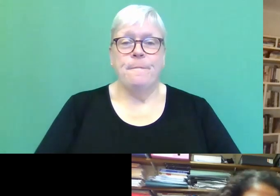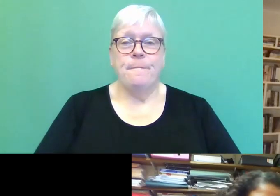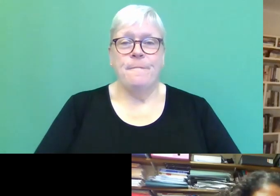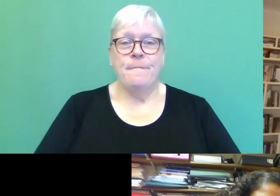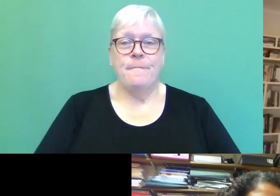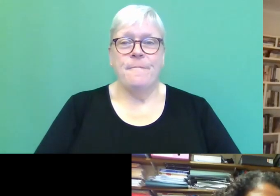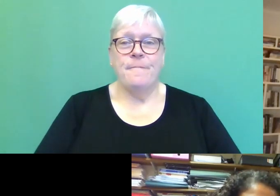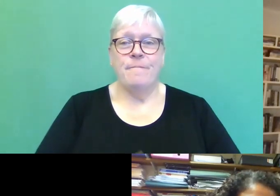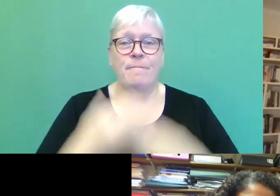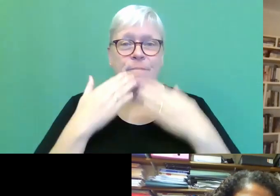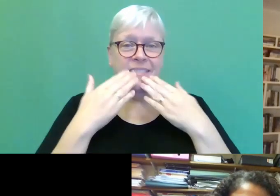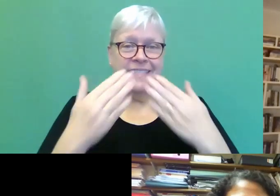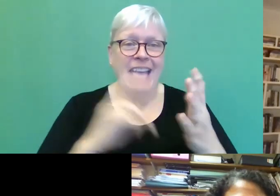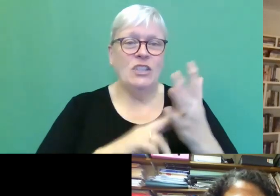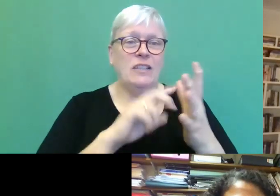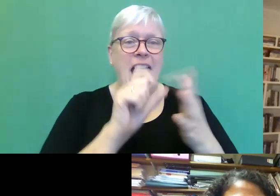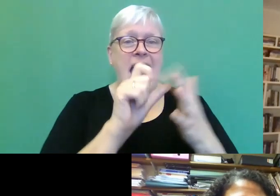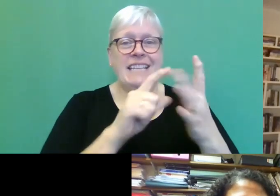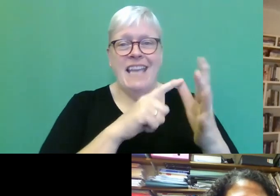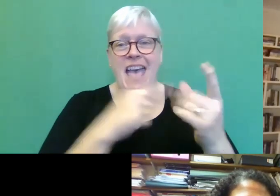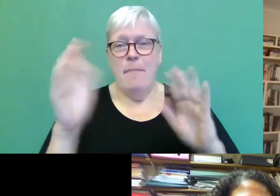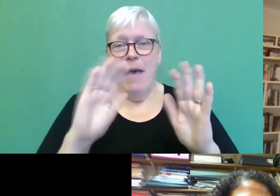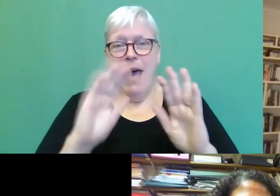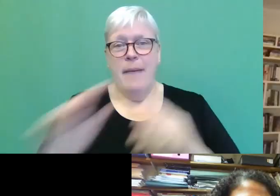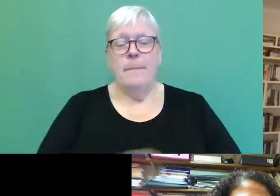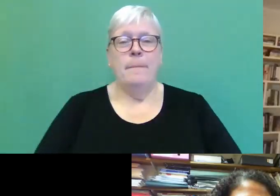Thanks, Nadia. Bye-bye. Bye. Bye.